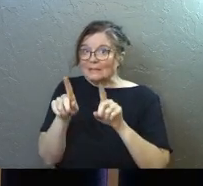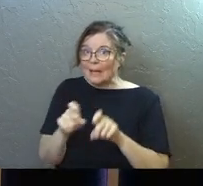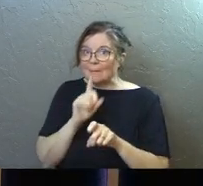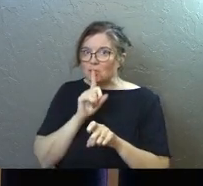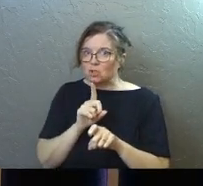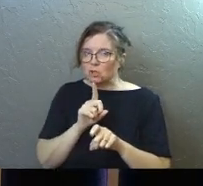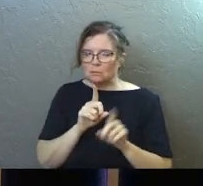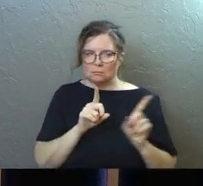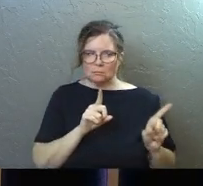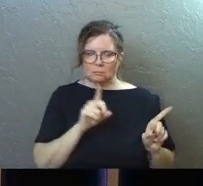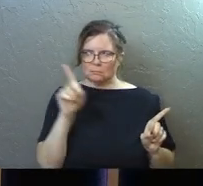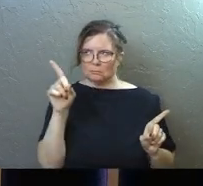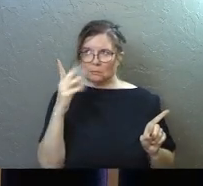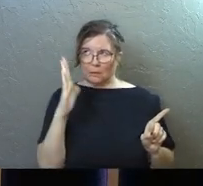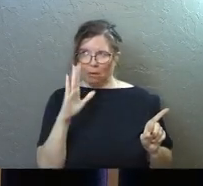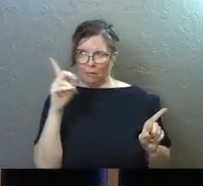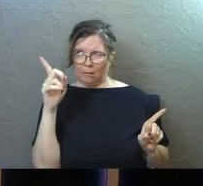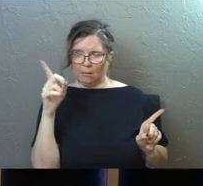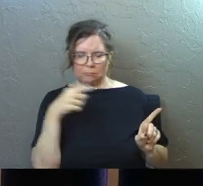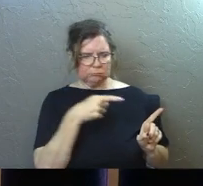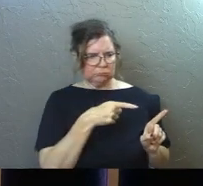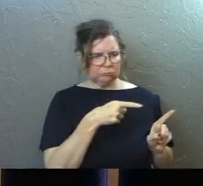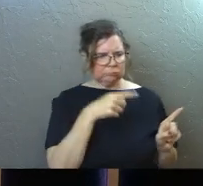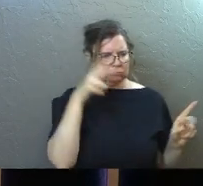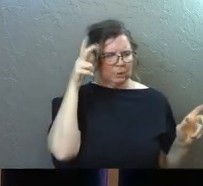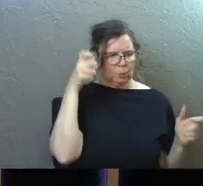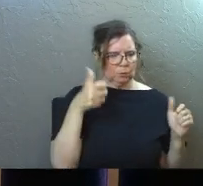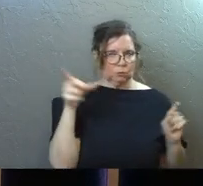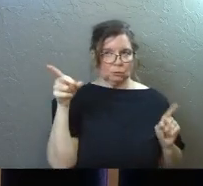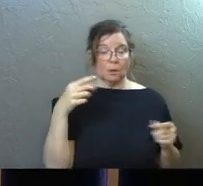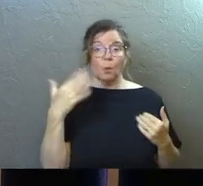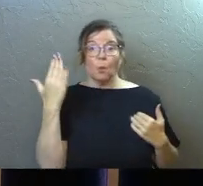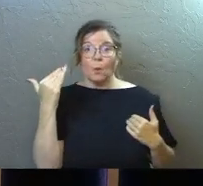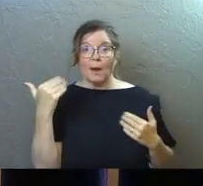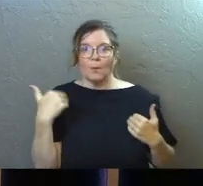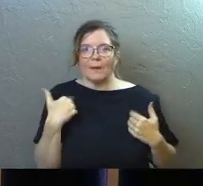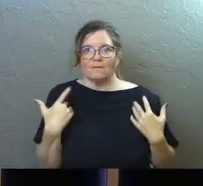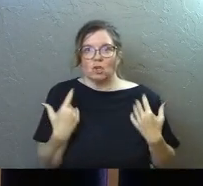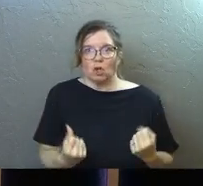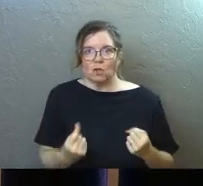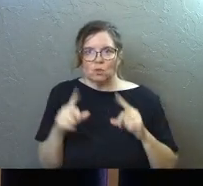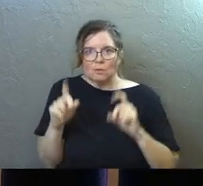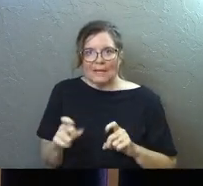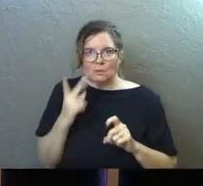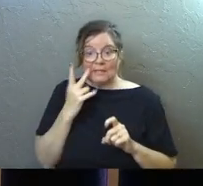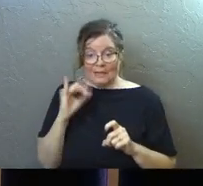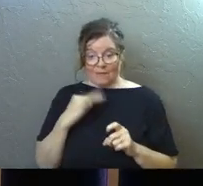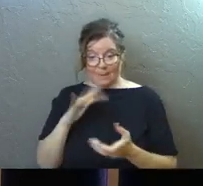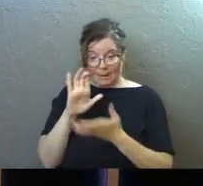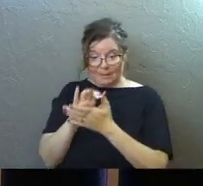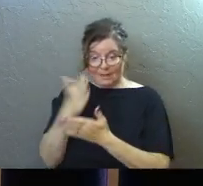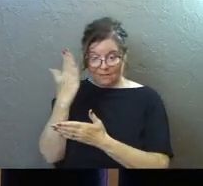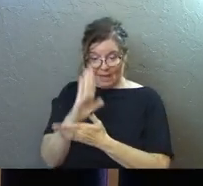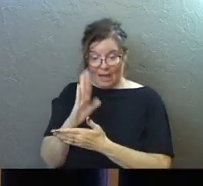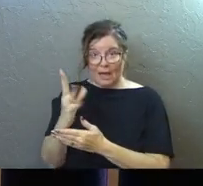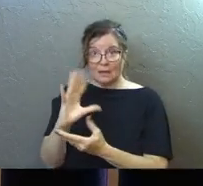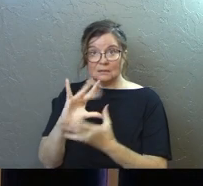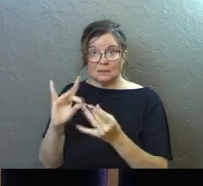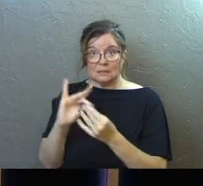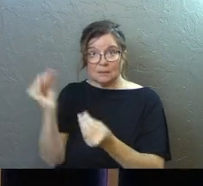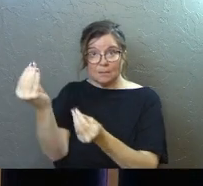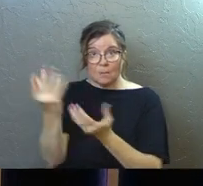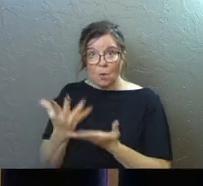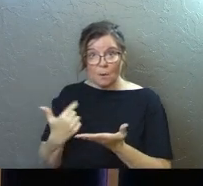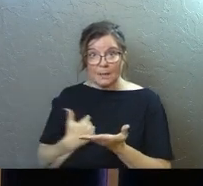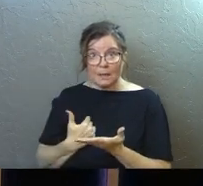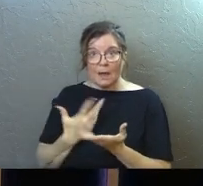We also test it. Why? Because we've got the courage to test it. Because if I'm going to believe God spoke to me,